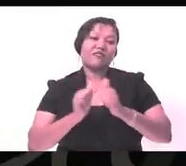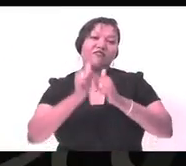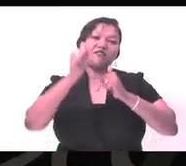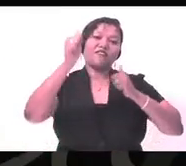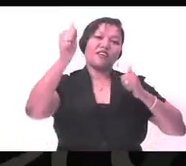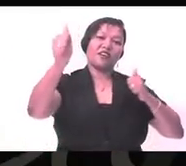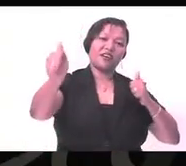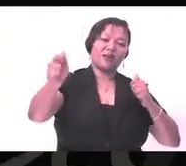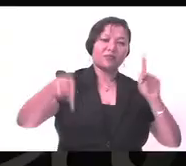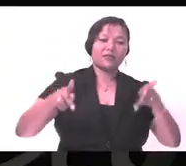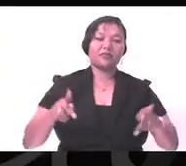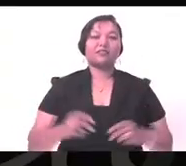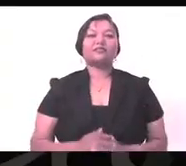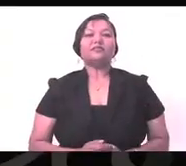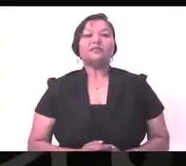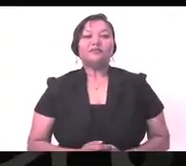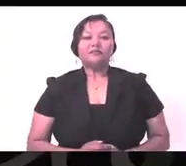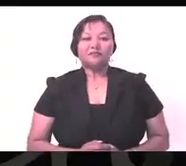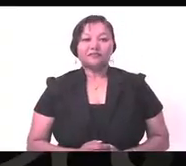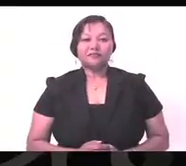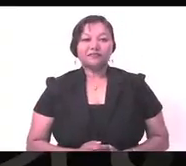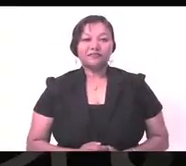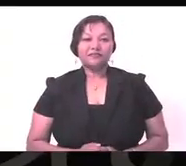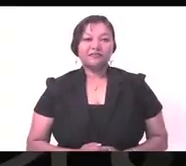over long distances.